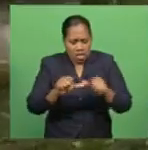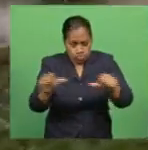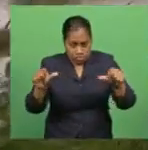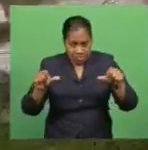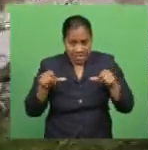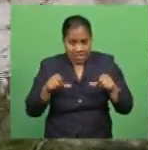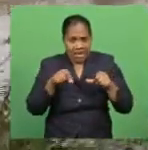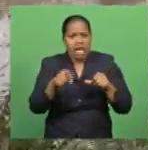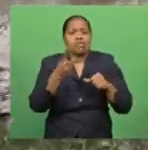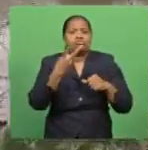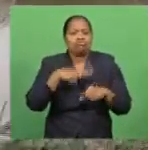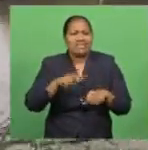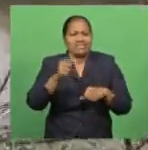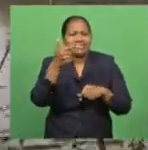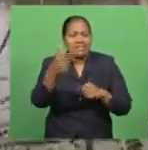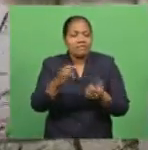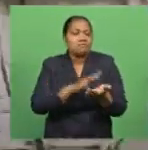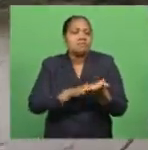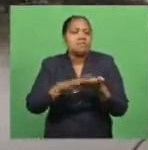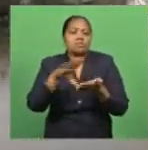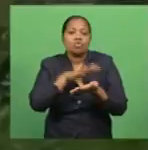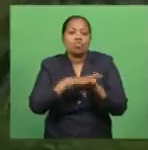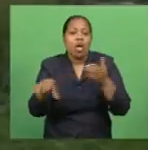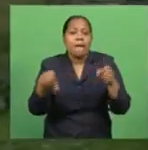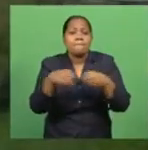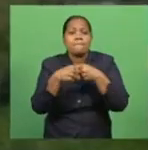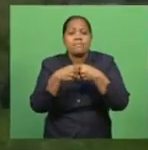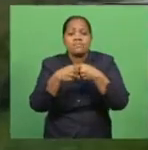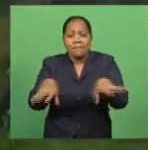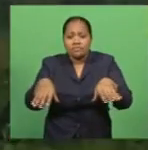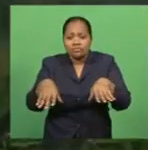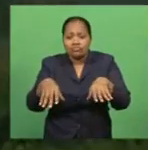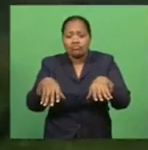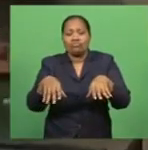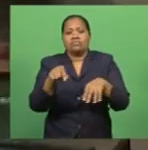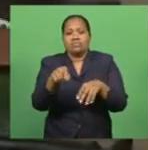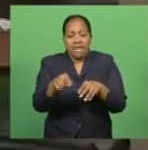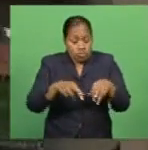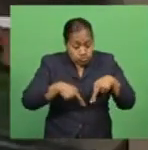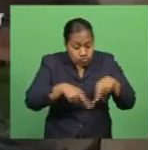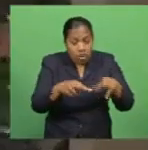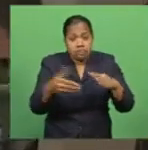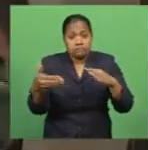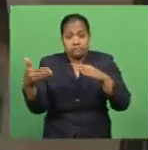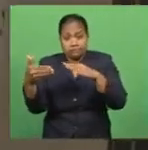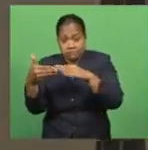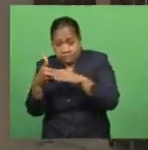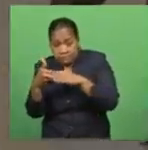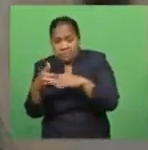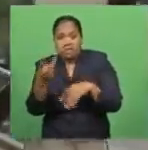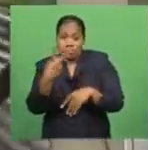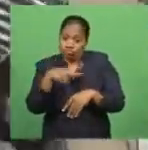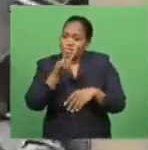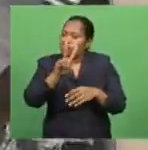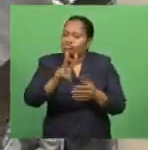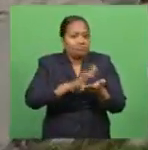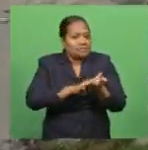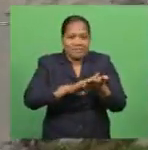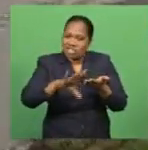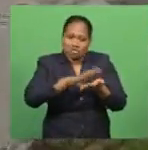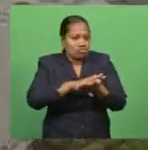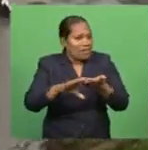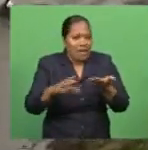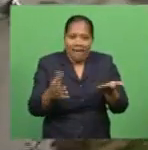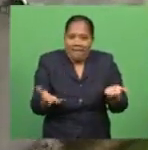suffered over 27 million dollars' worth of damage, while roads and jetties took a 22 million dollar hit, he says Mbany Marama.